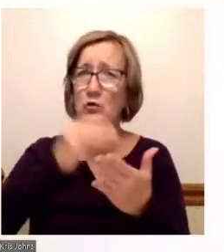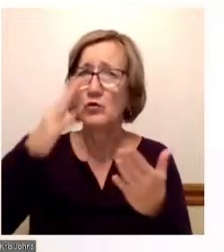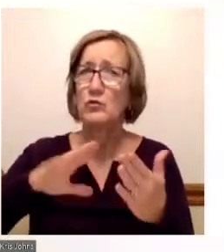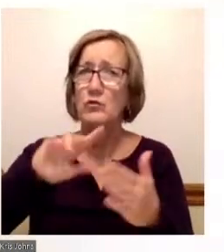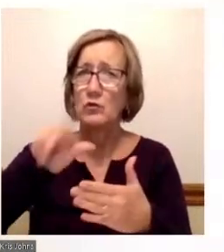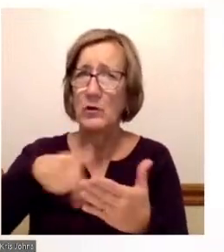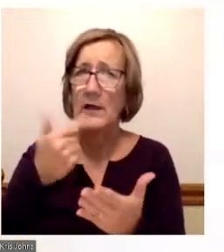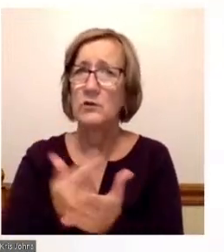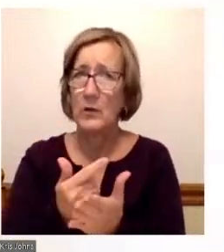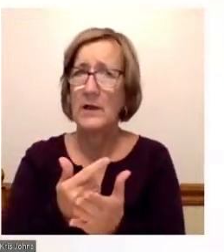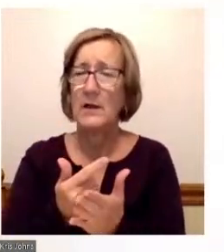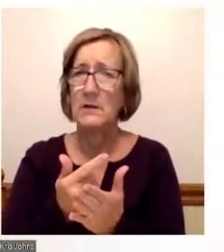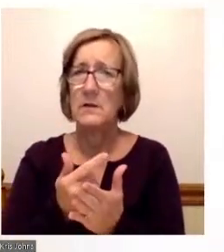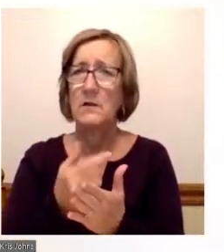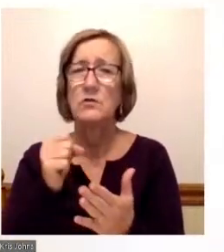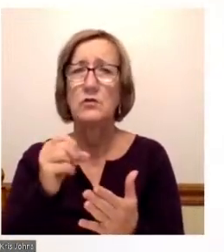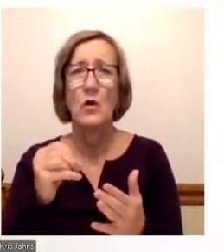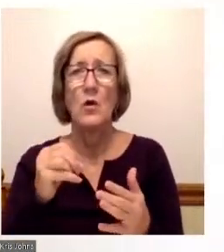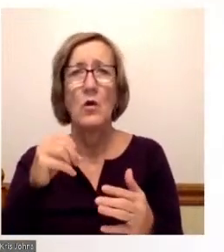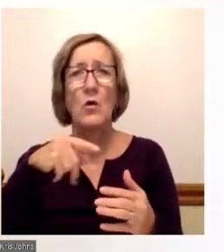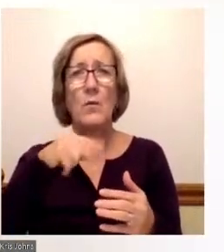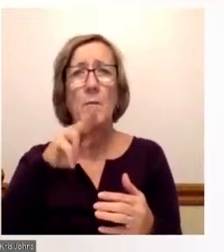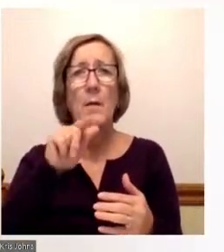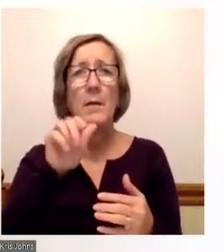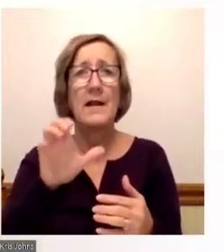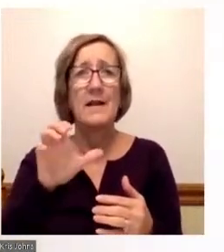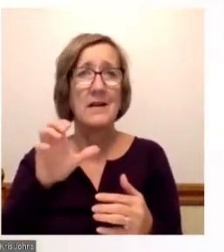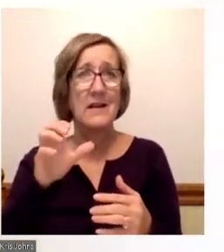the strength is ultimately the public image of Mott Community College.